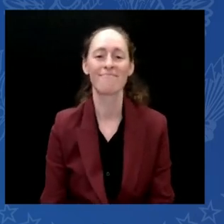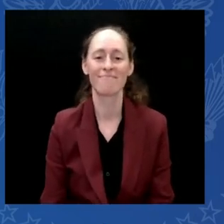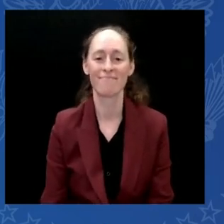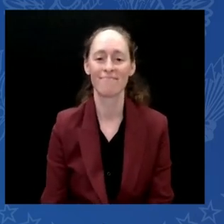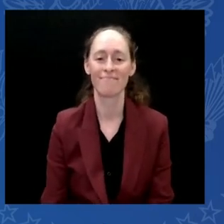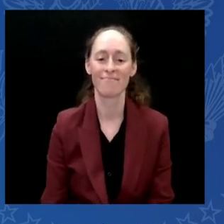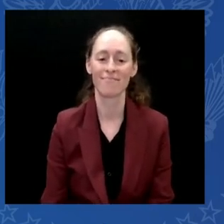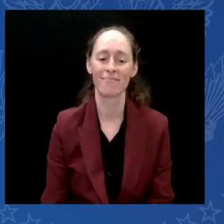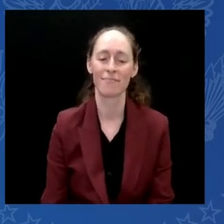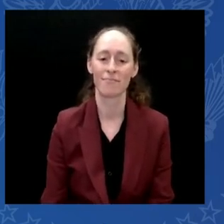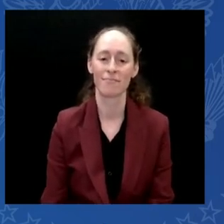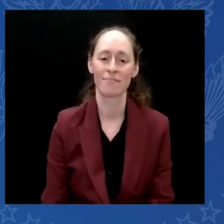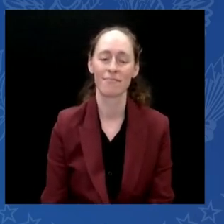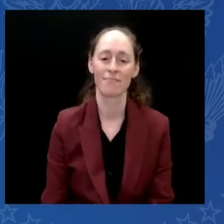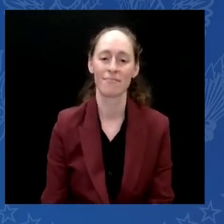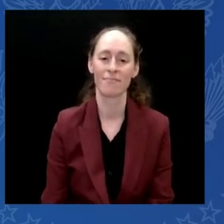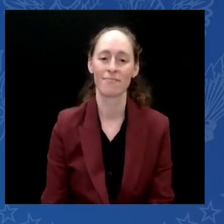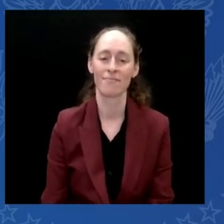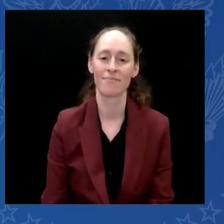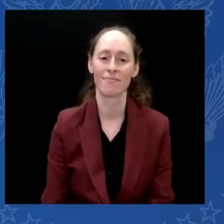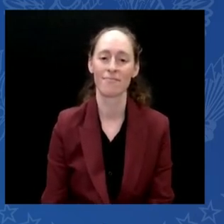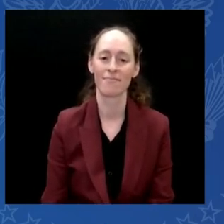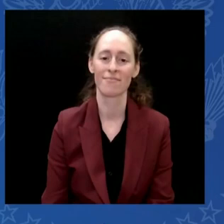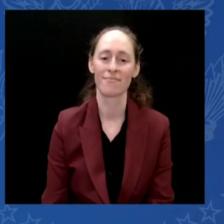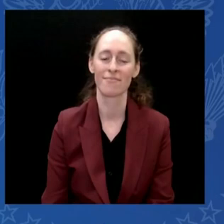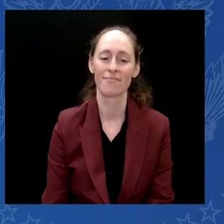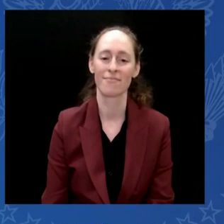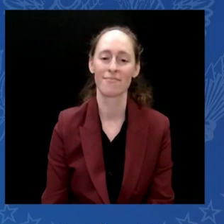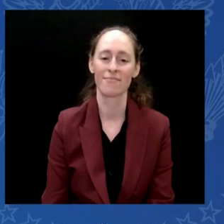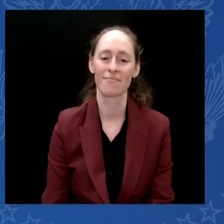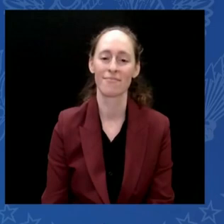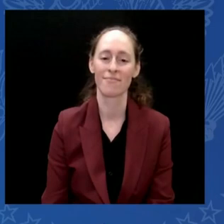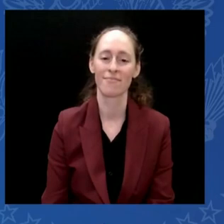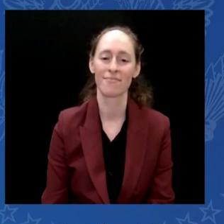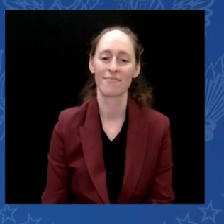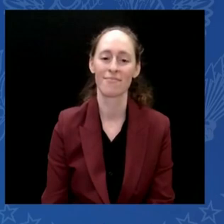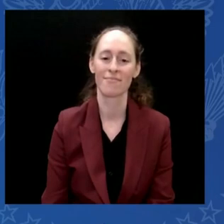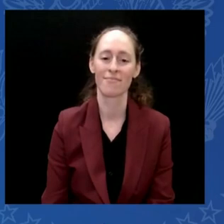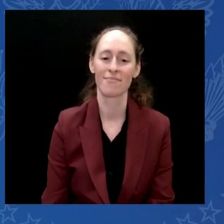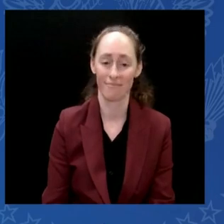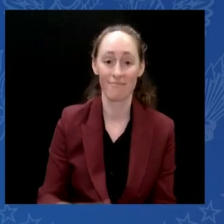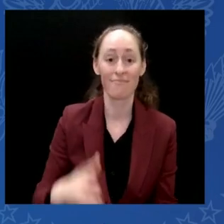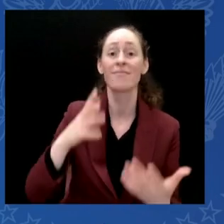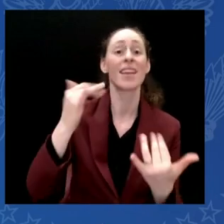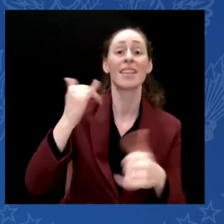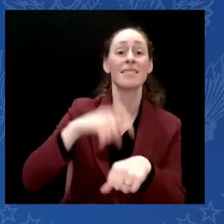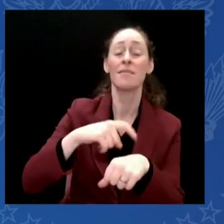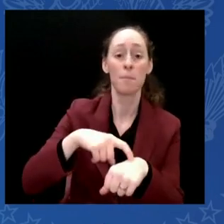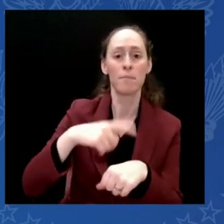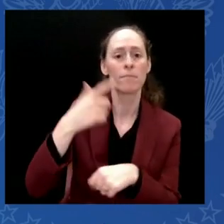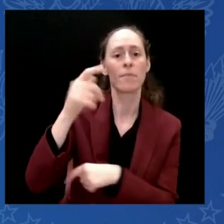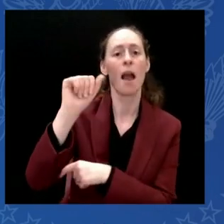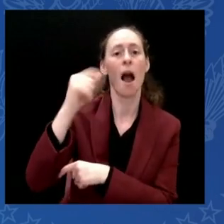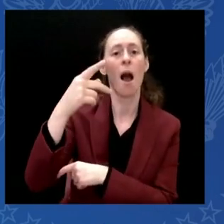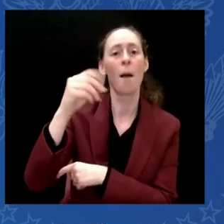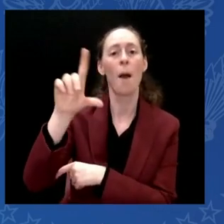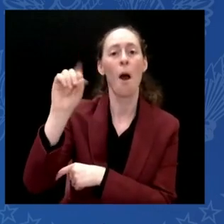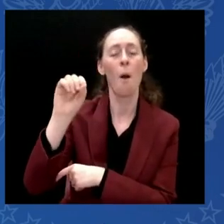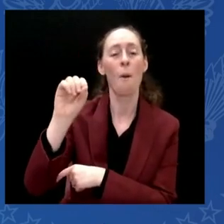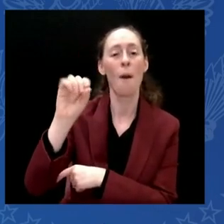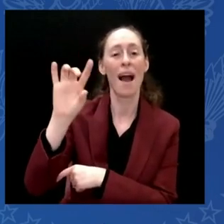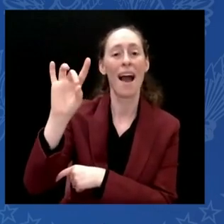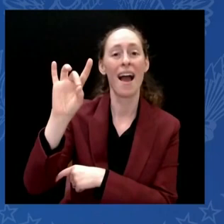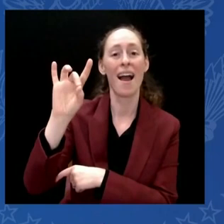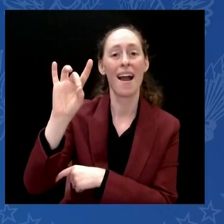Apollo 8 circled the moon and spoke to us here on Earth. From the silence of space, on a silent night, on a